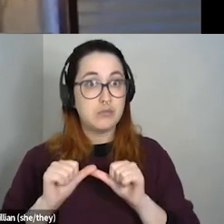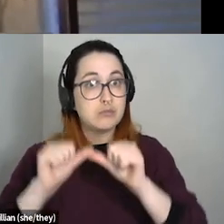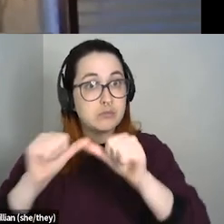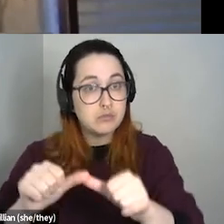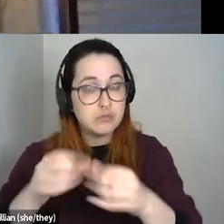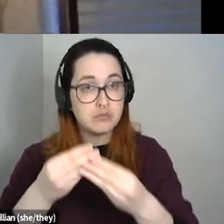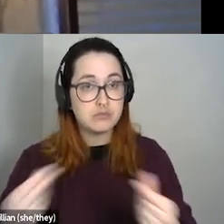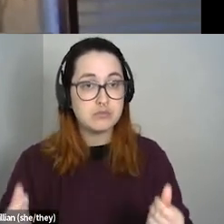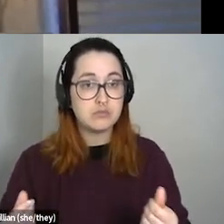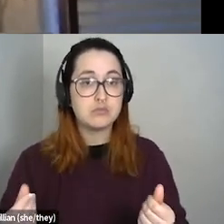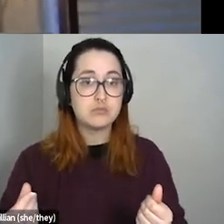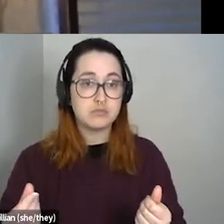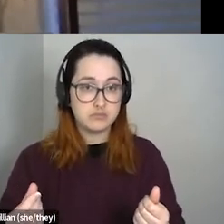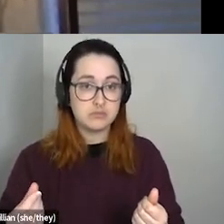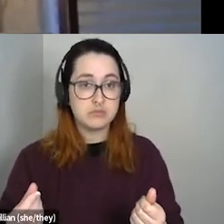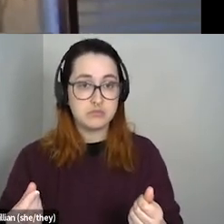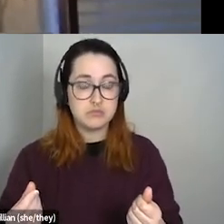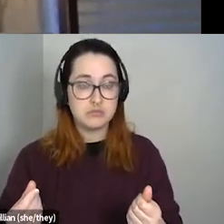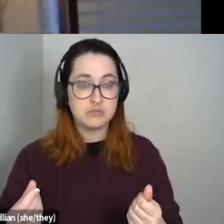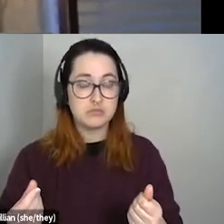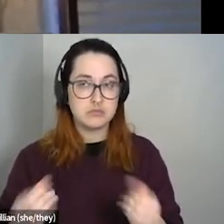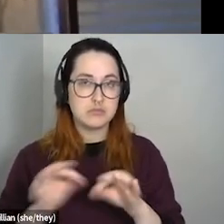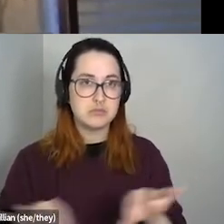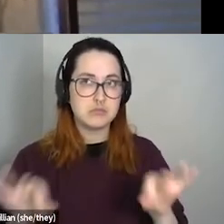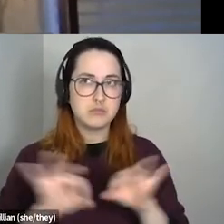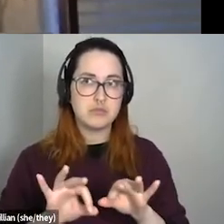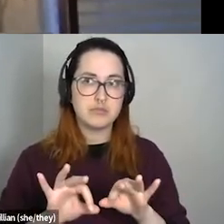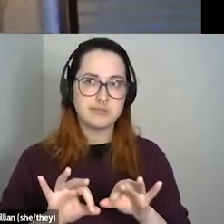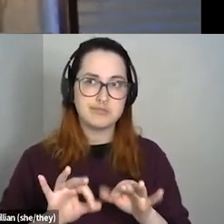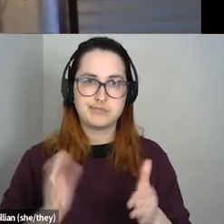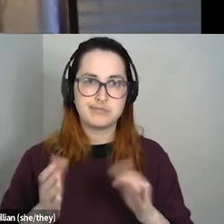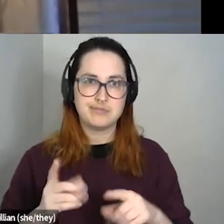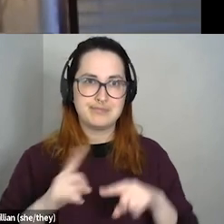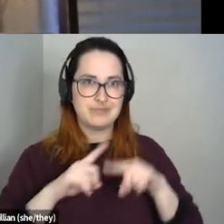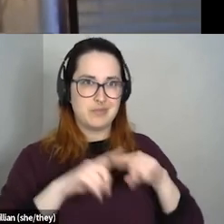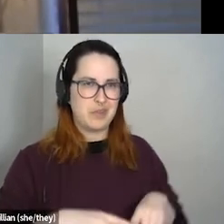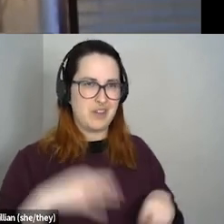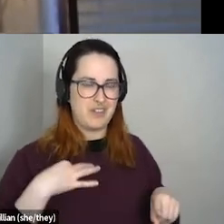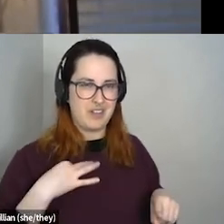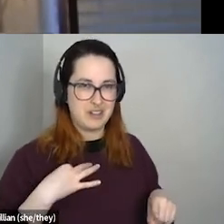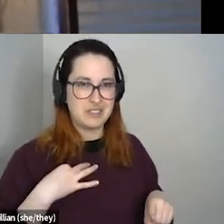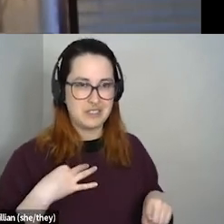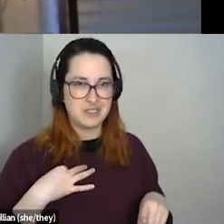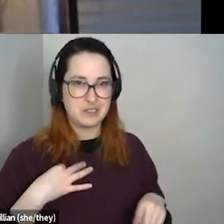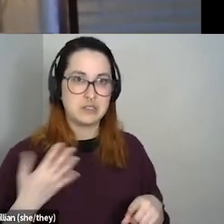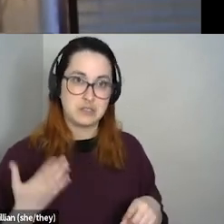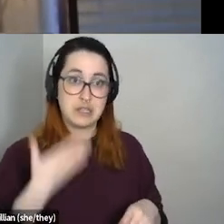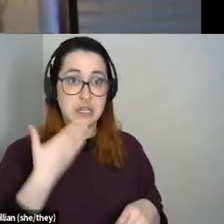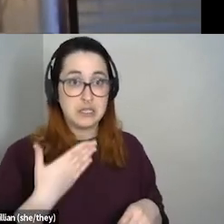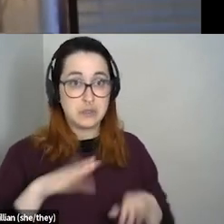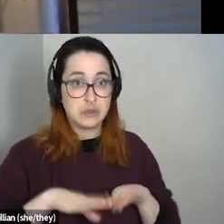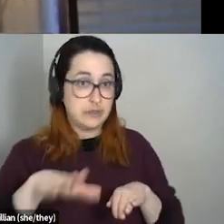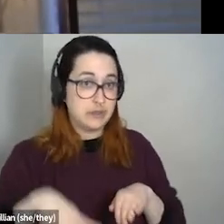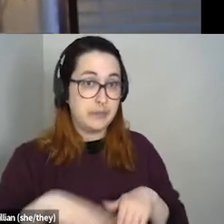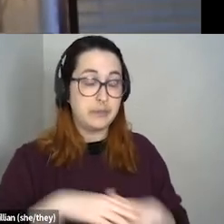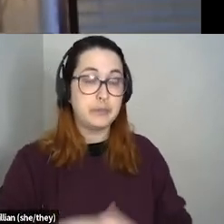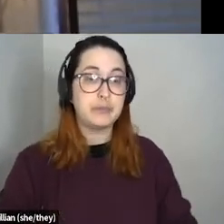rather than relying mostly on volunteers would be a great step, um,